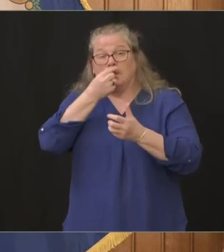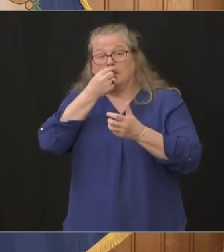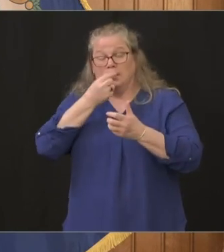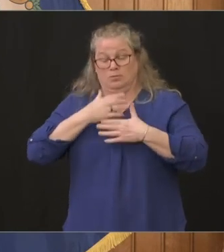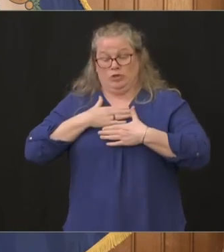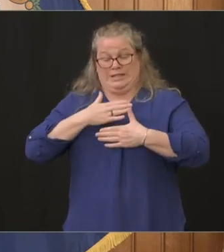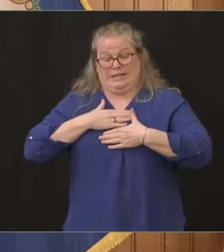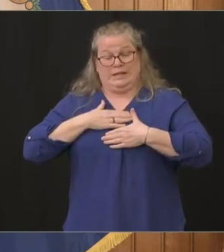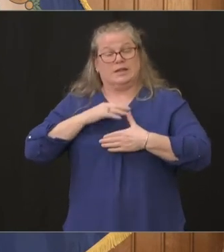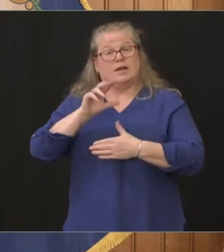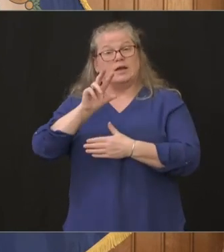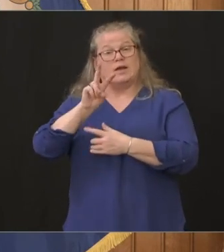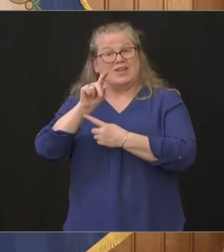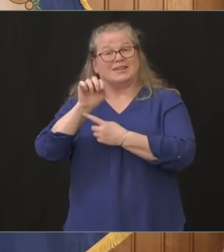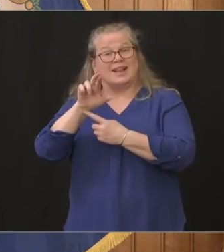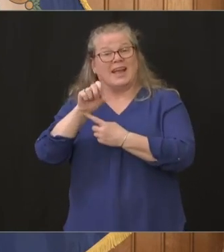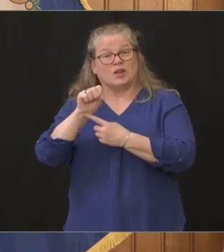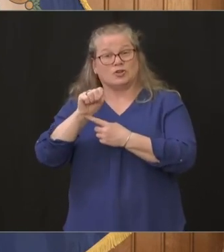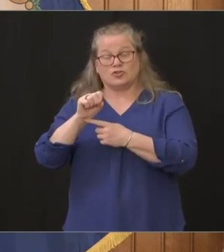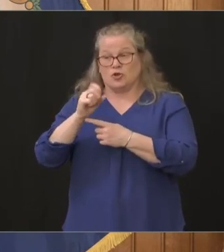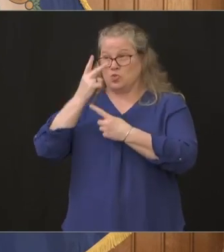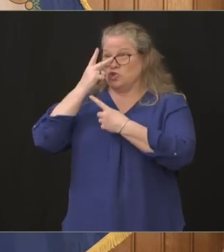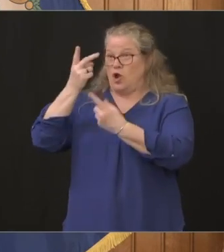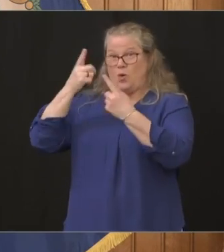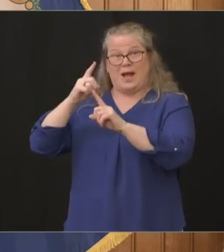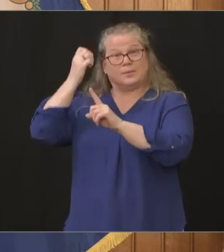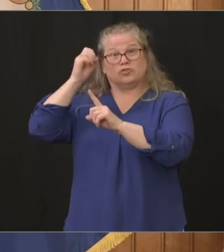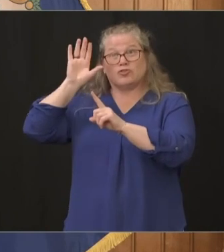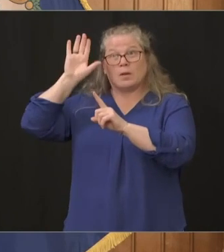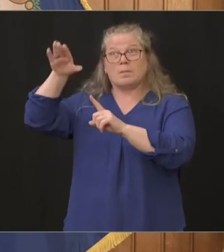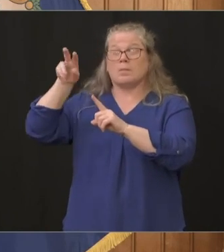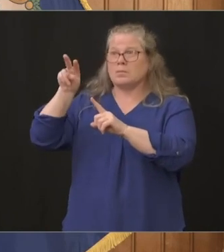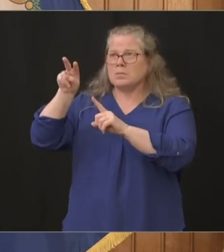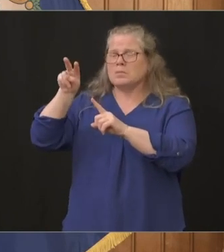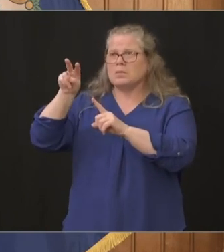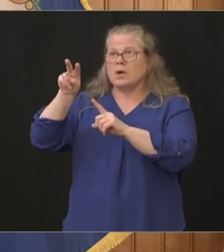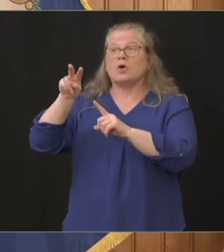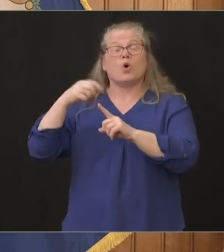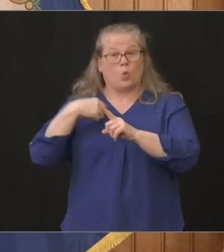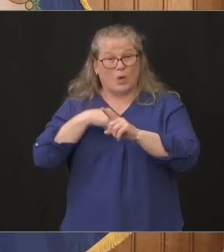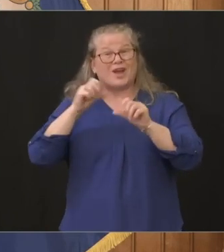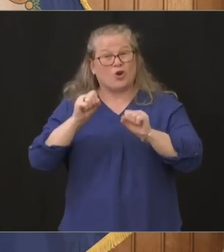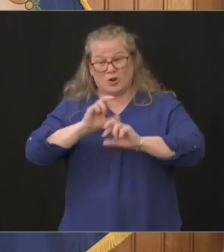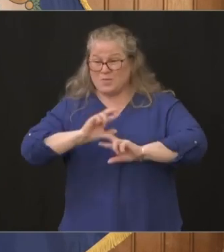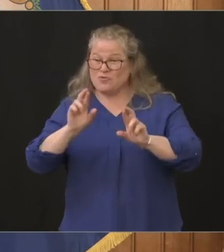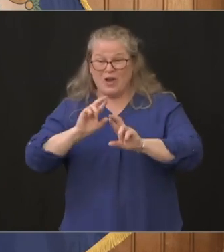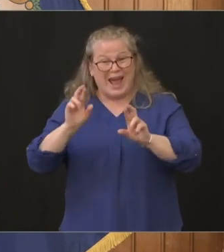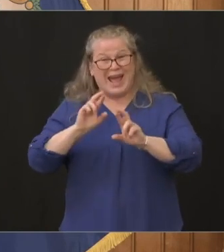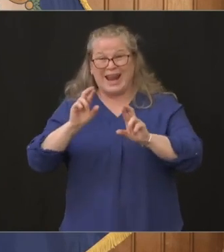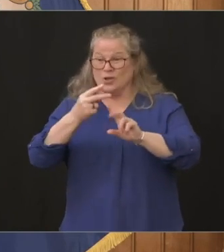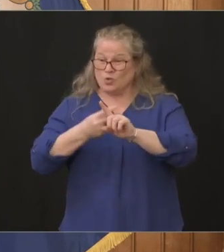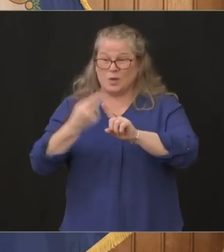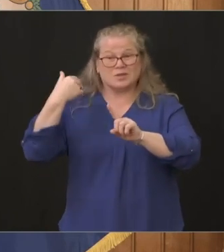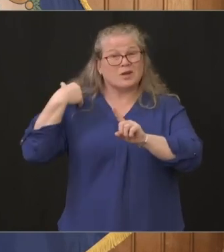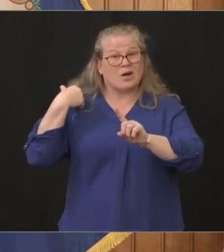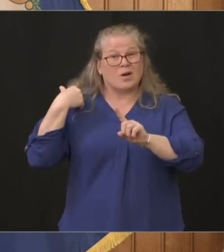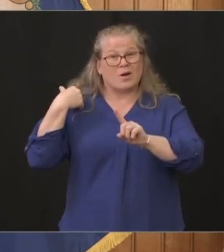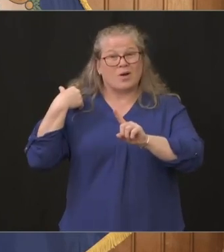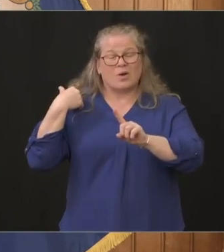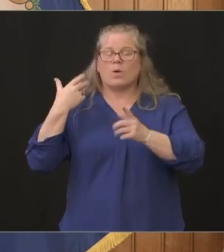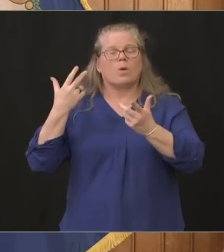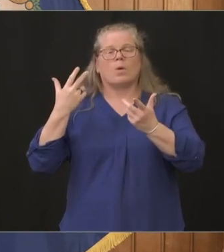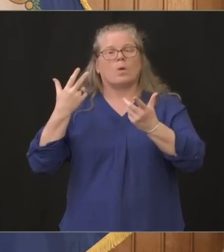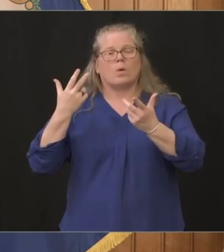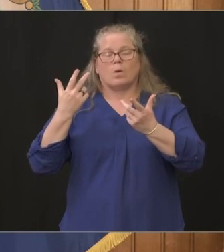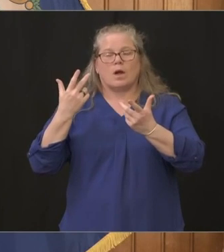opportunity to ramp up for that and this is a life or death for some uh seniors so it's just imperative that we do everything we can to